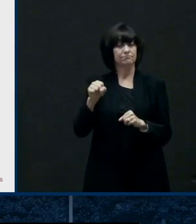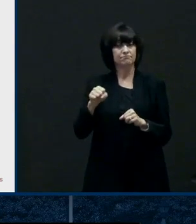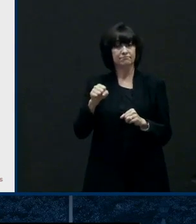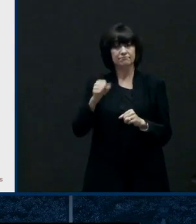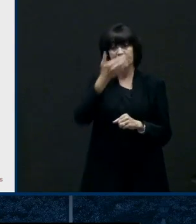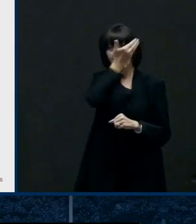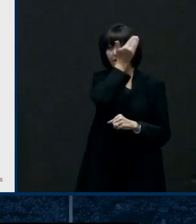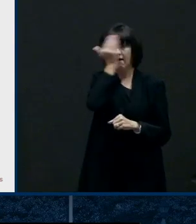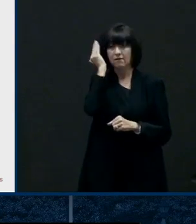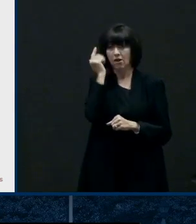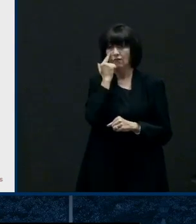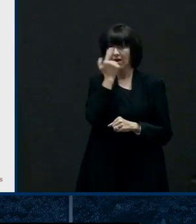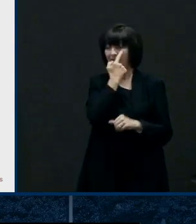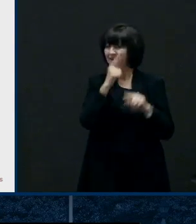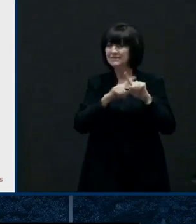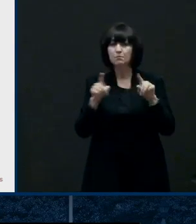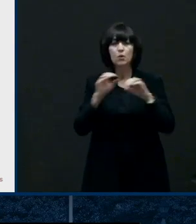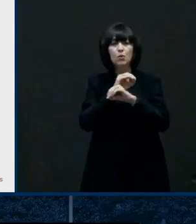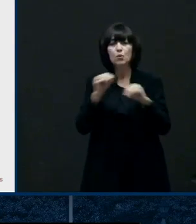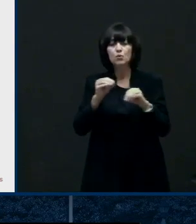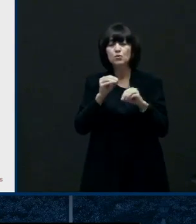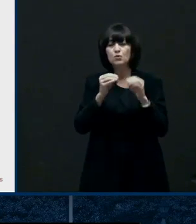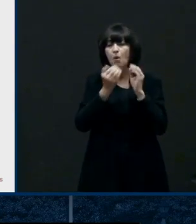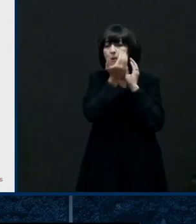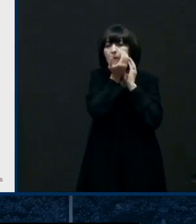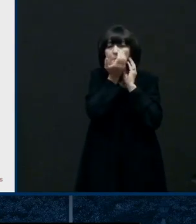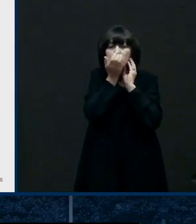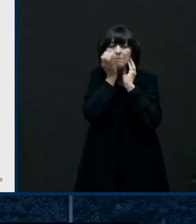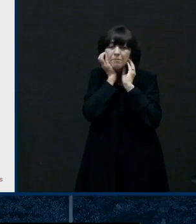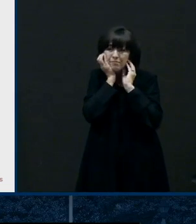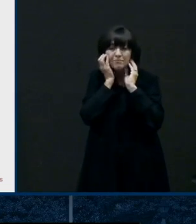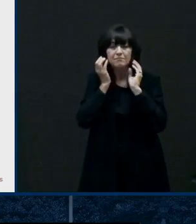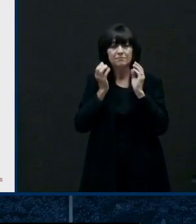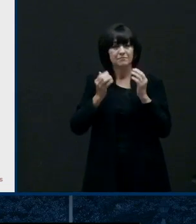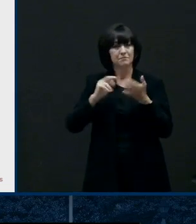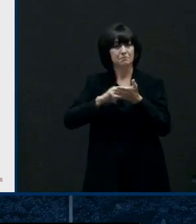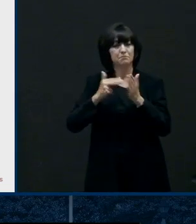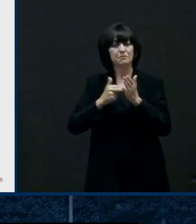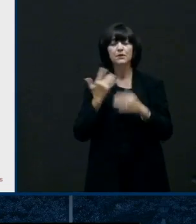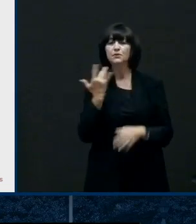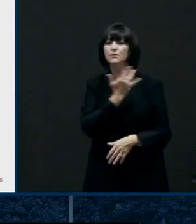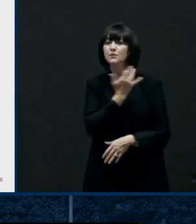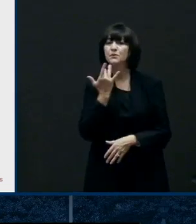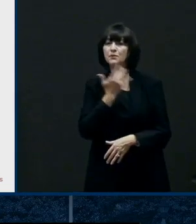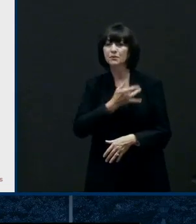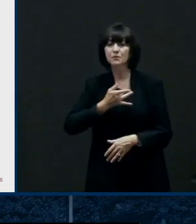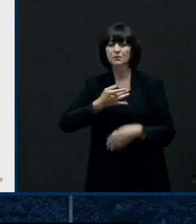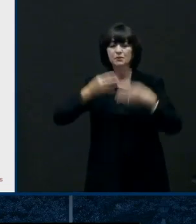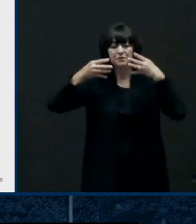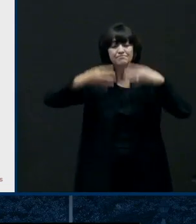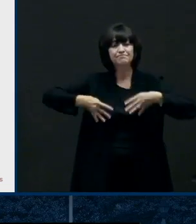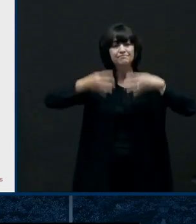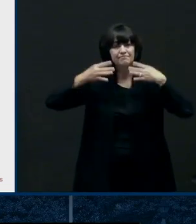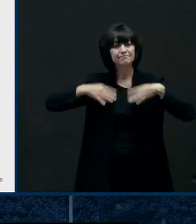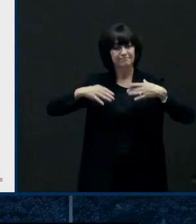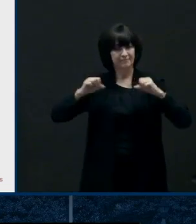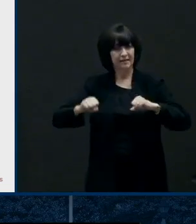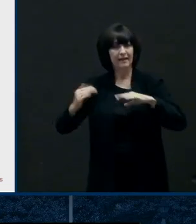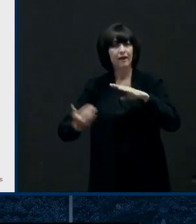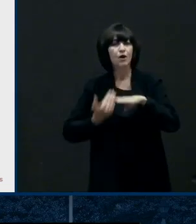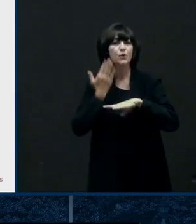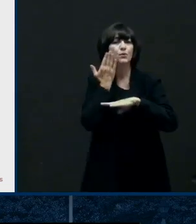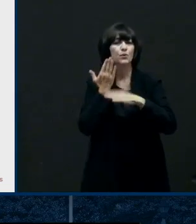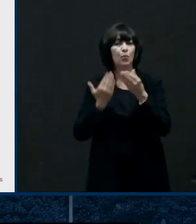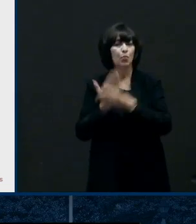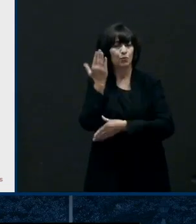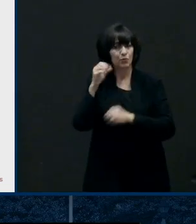mouth and um and the nose so important information about that also i wanted to mention medical